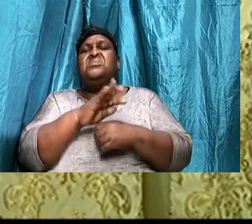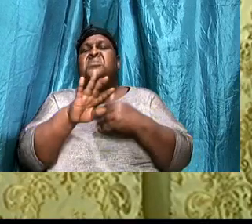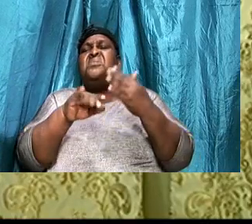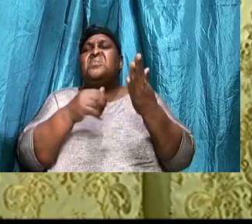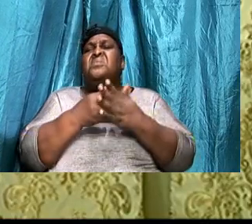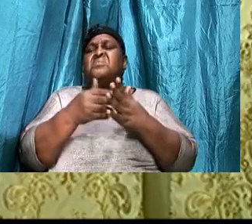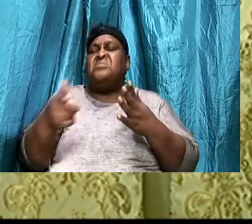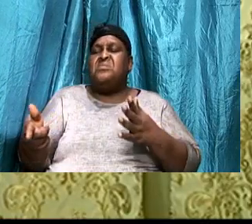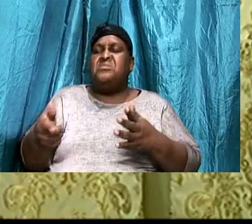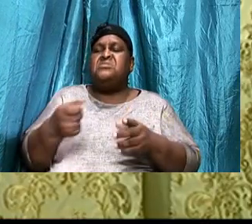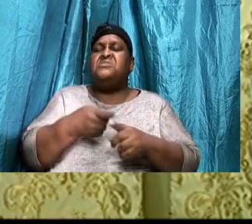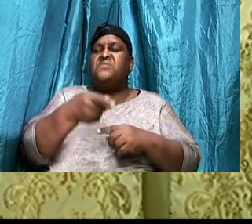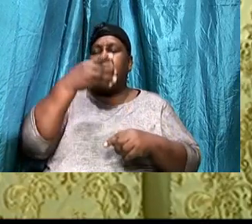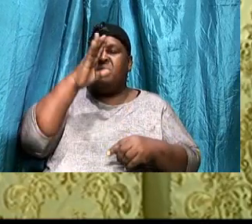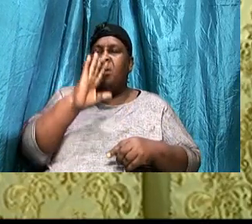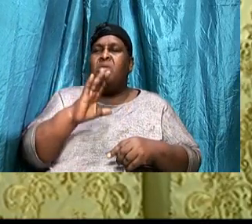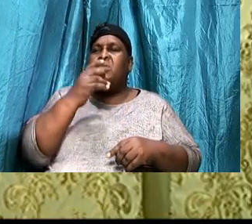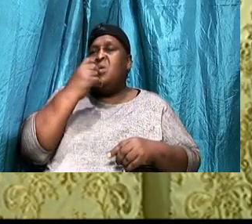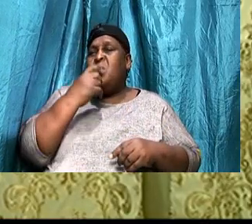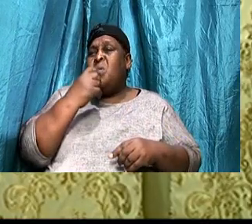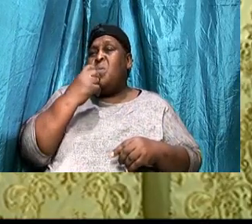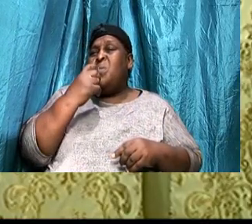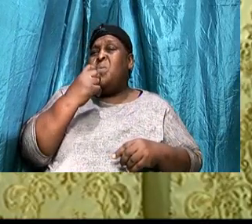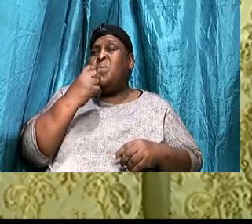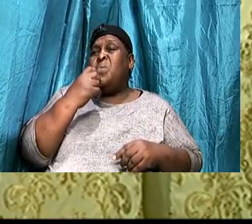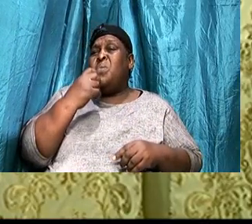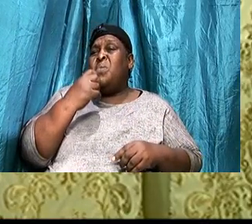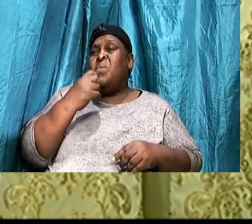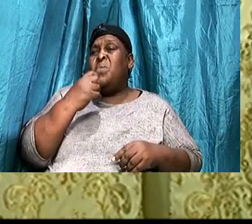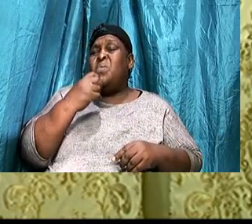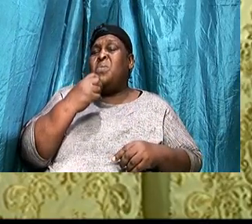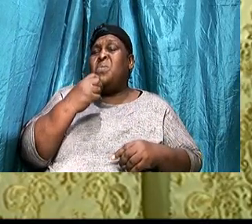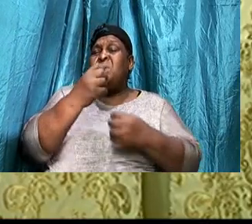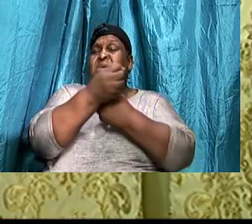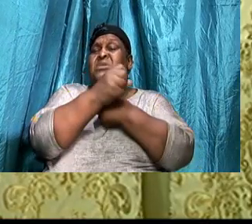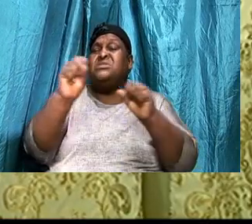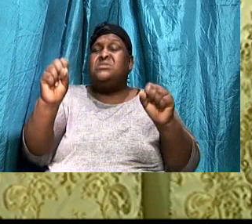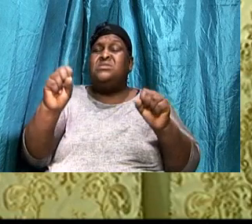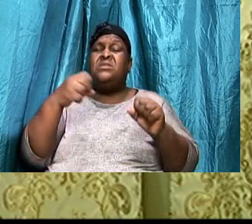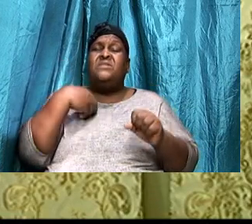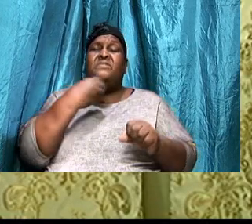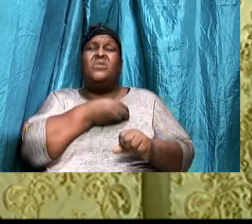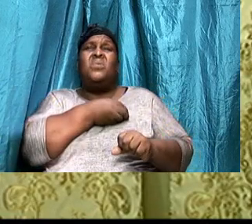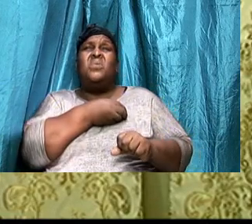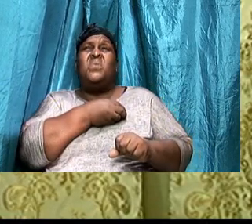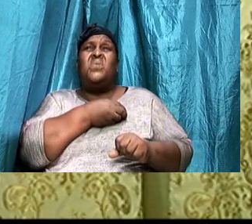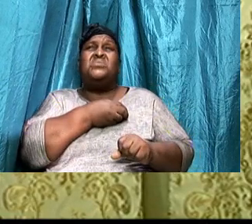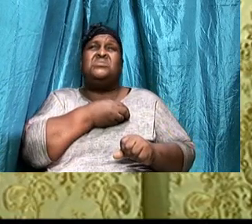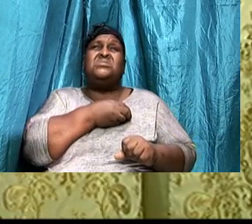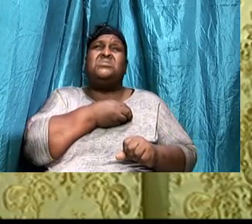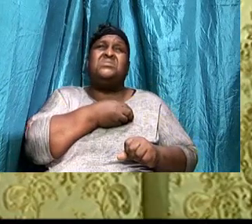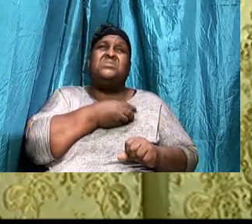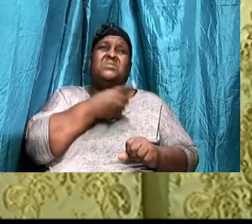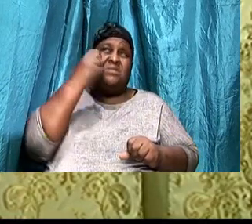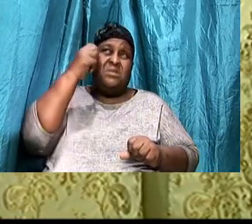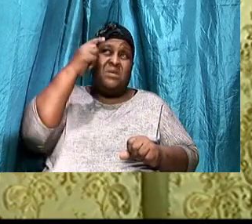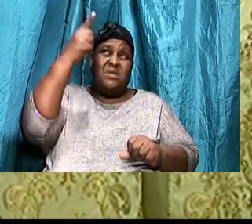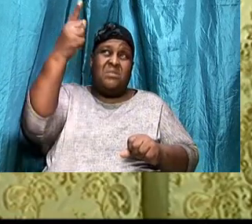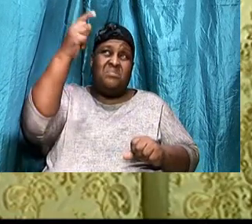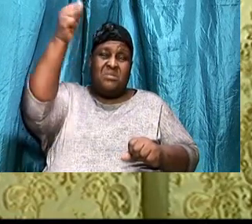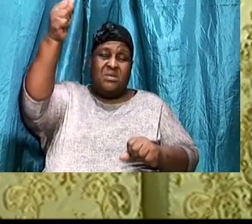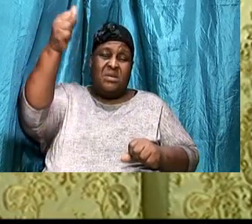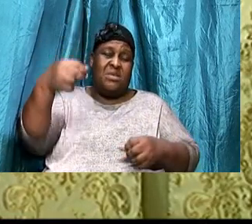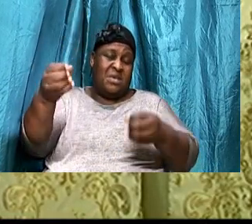from God, Who reconciled us, To himself, Through Christ, And gave us, The ministry, Of